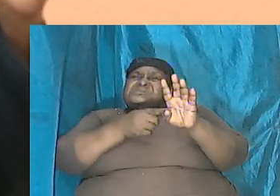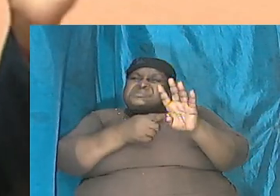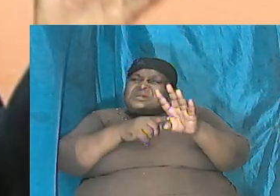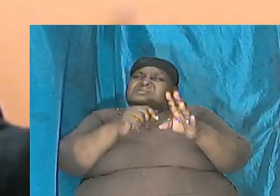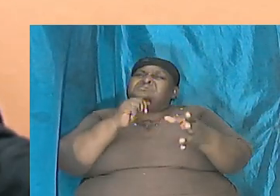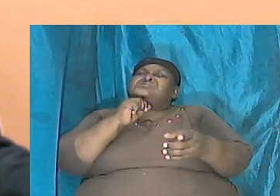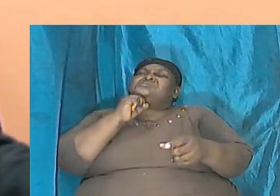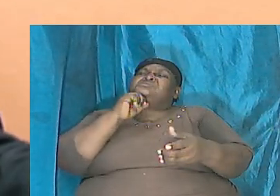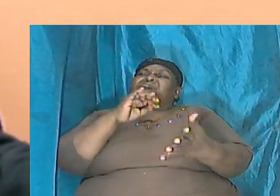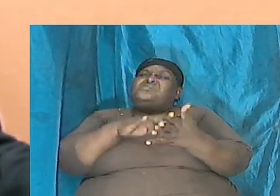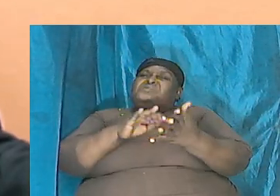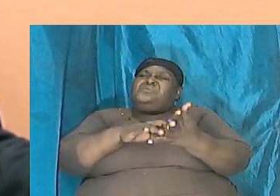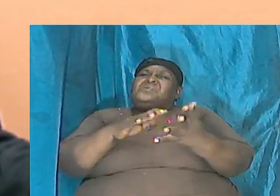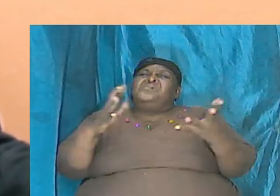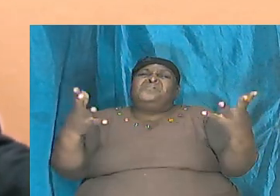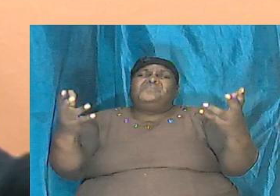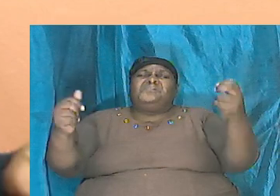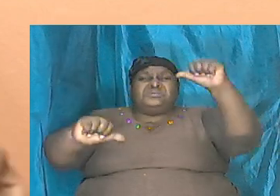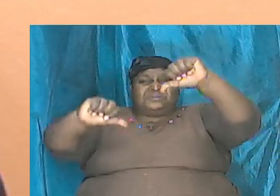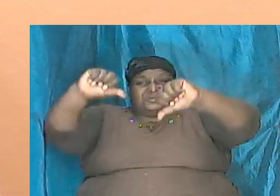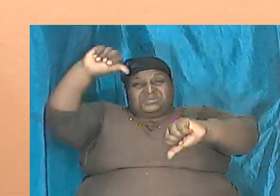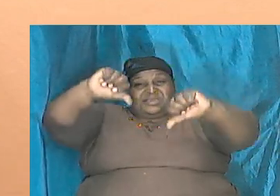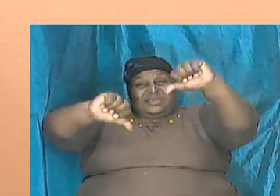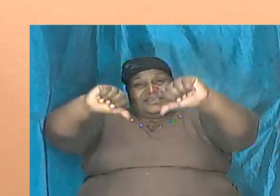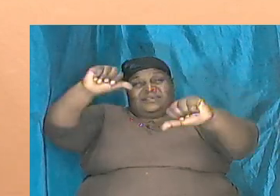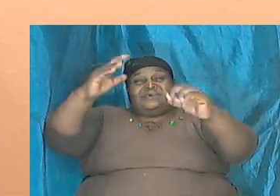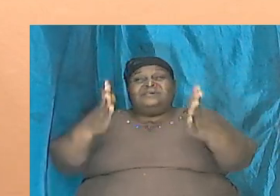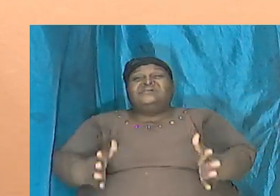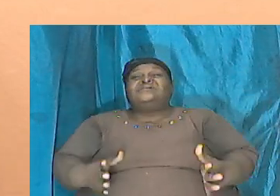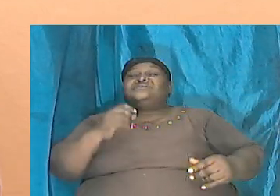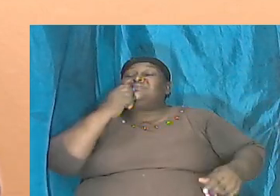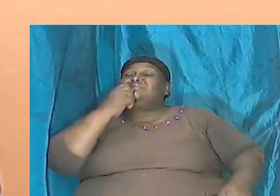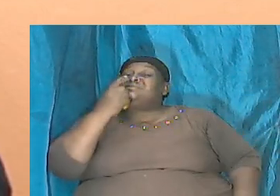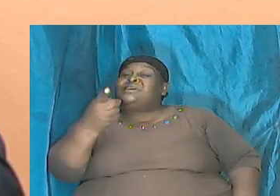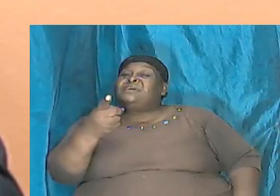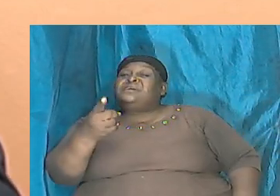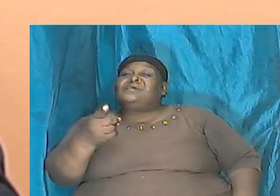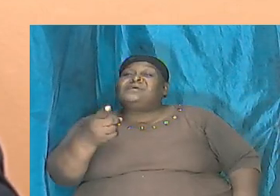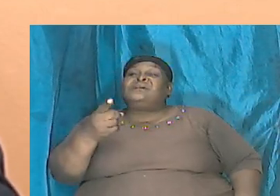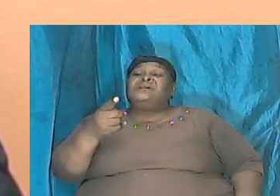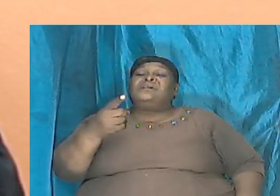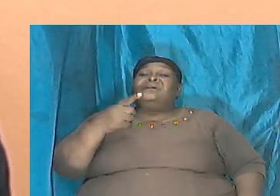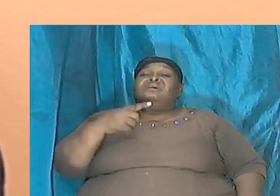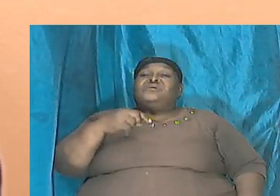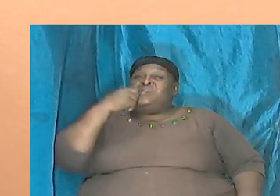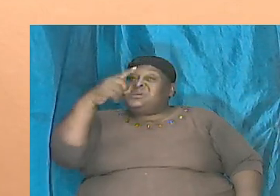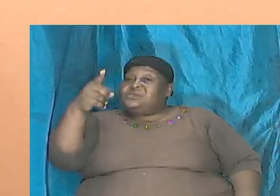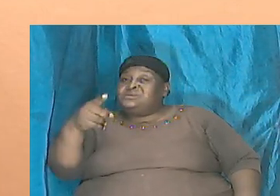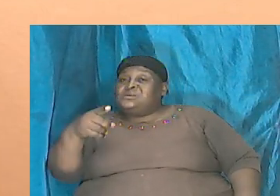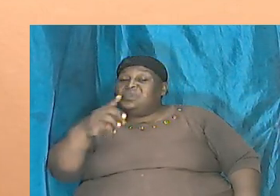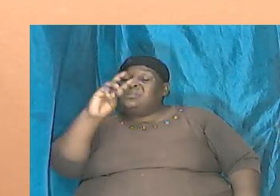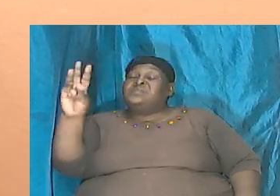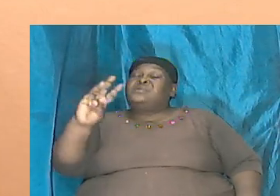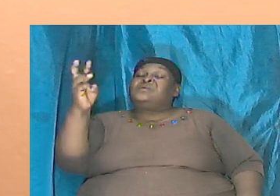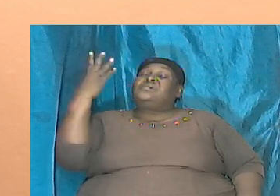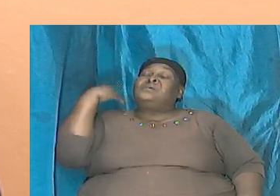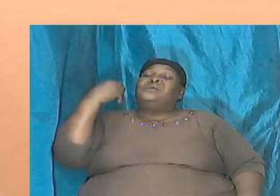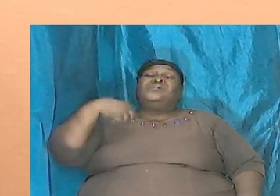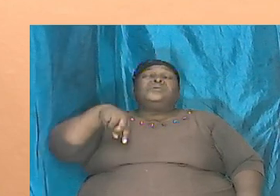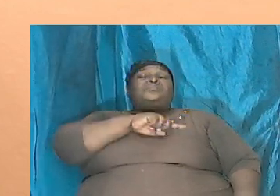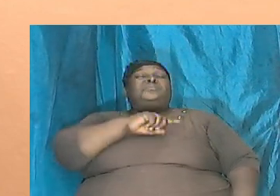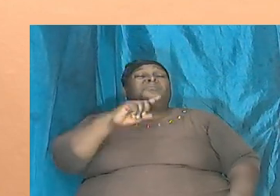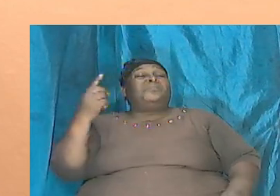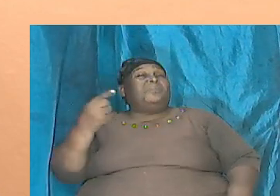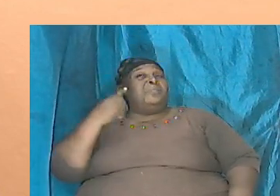with what the scientists say and then fit that into the Bible. We discussed that last week. We always start with the Bible